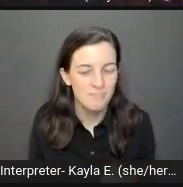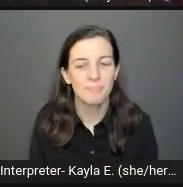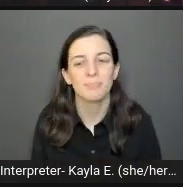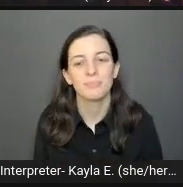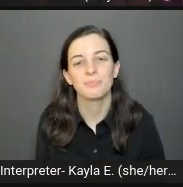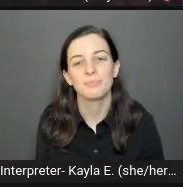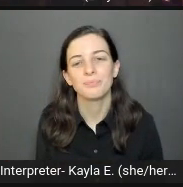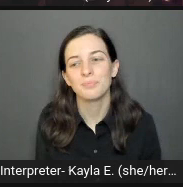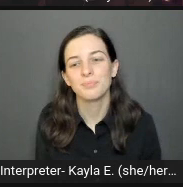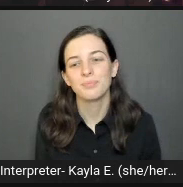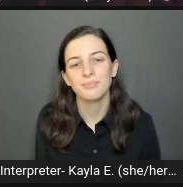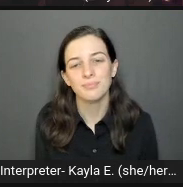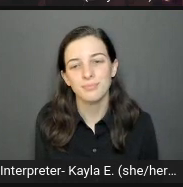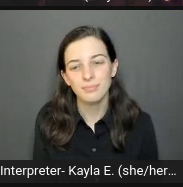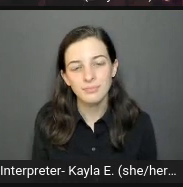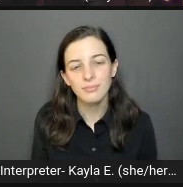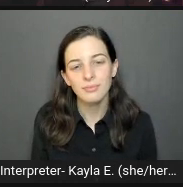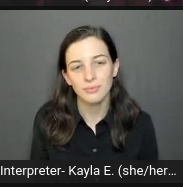Oops.